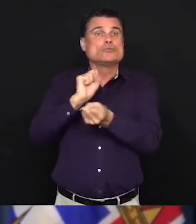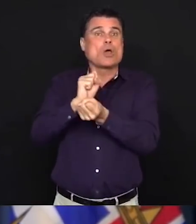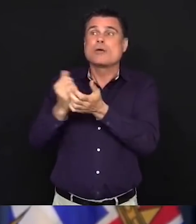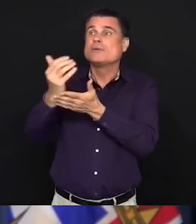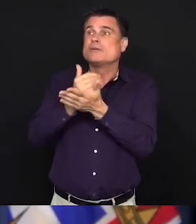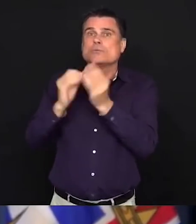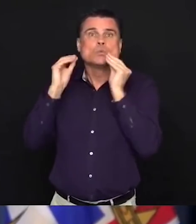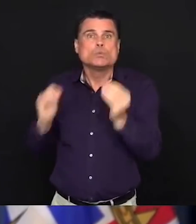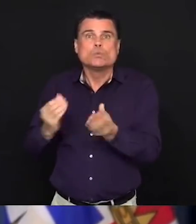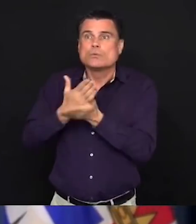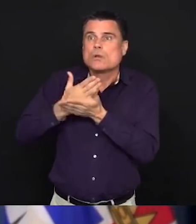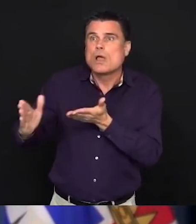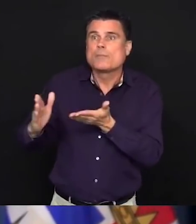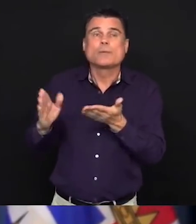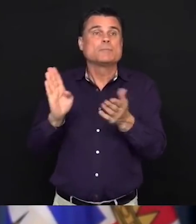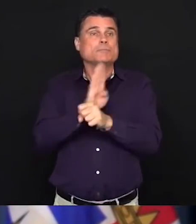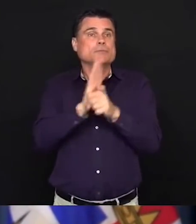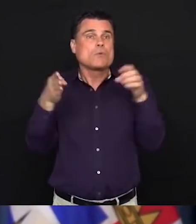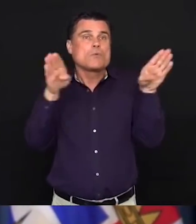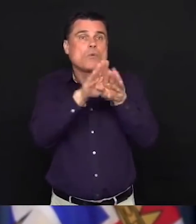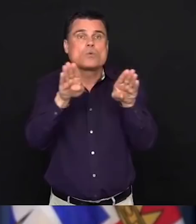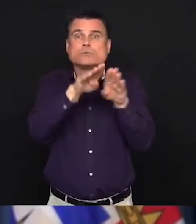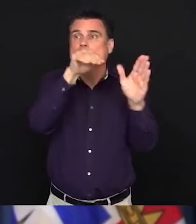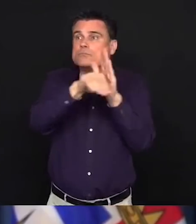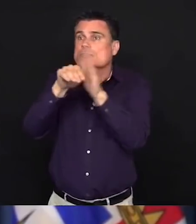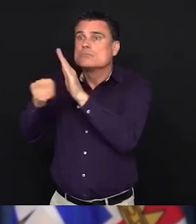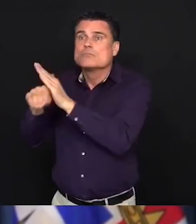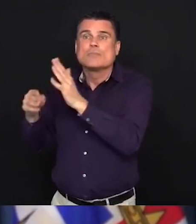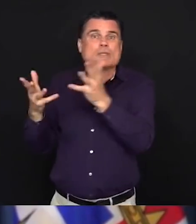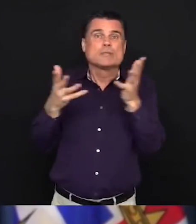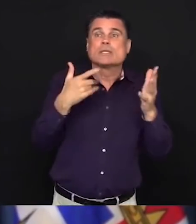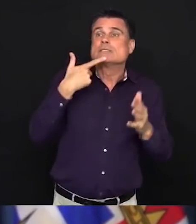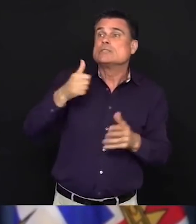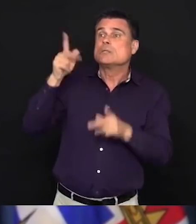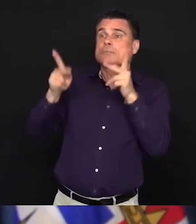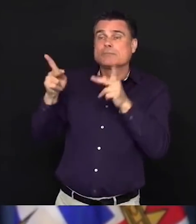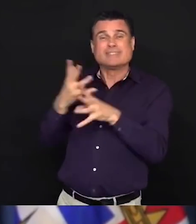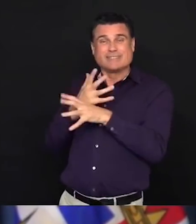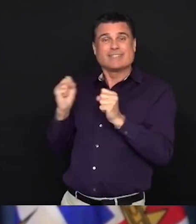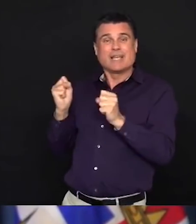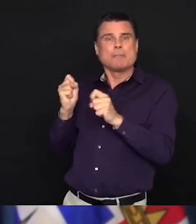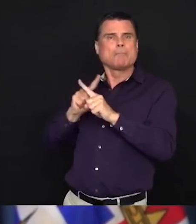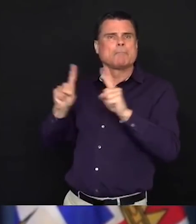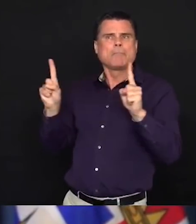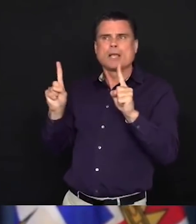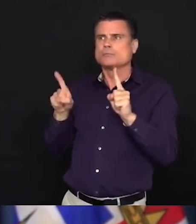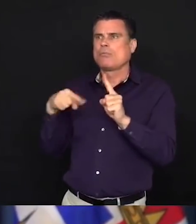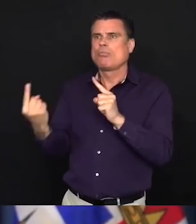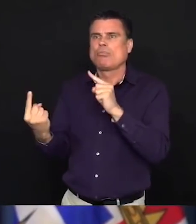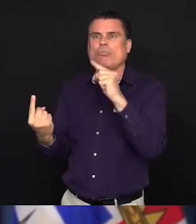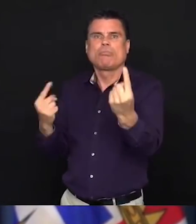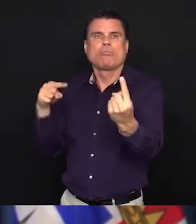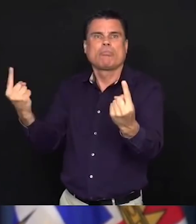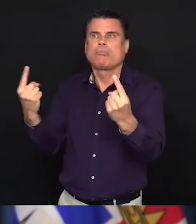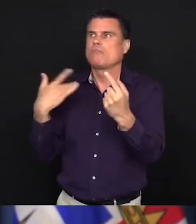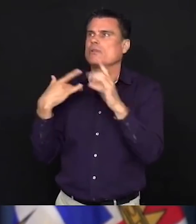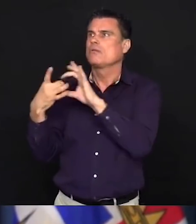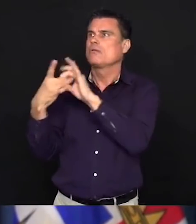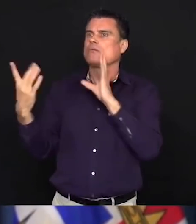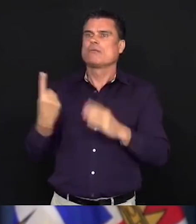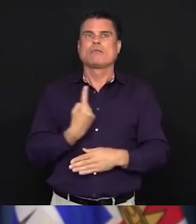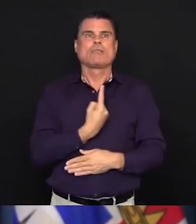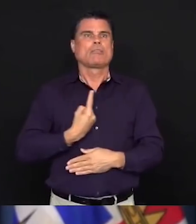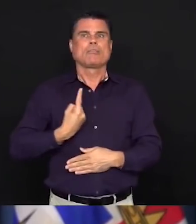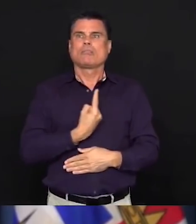connection to the outside world in many cases. And those who do live alone or live in remote communities are feeling more isolated than ever before.